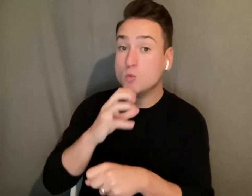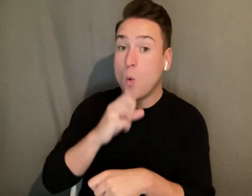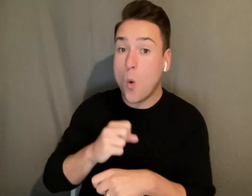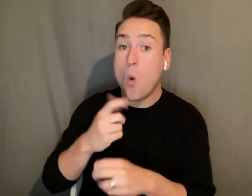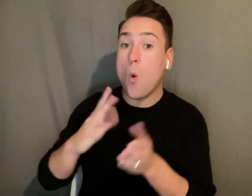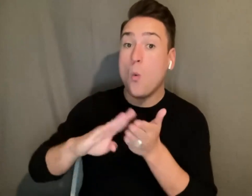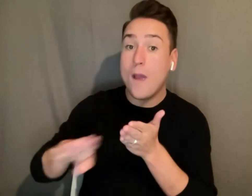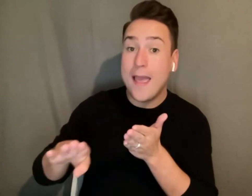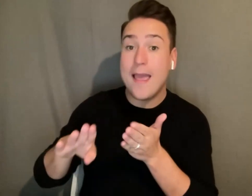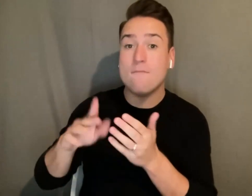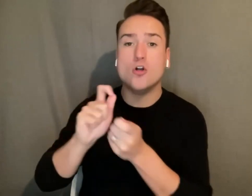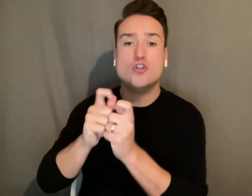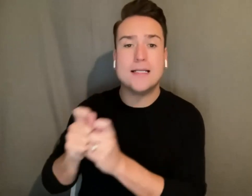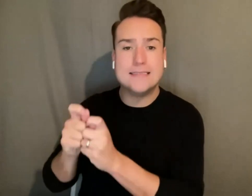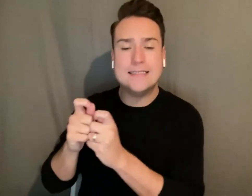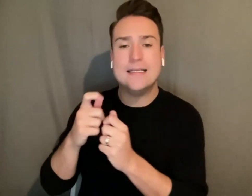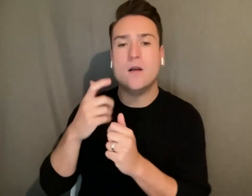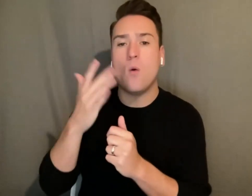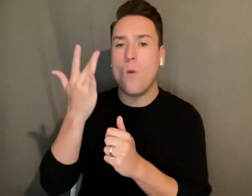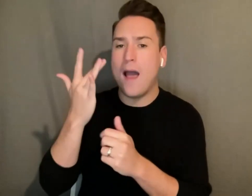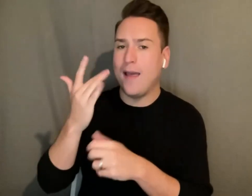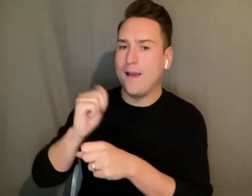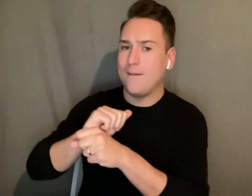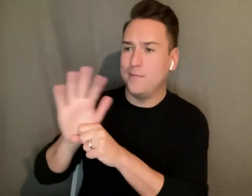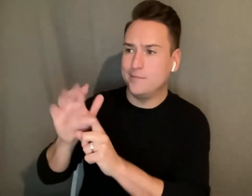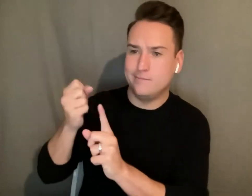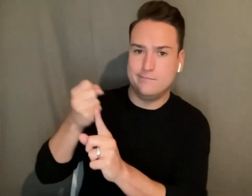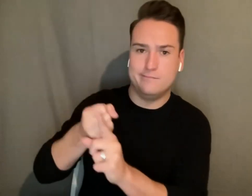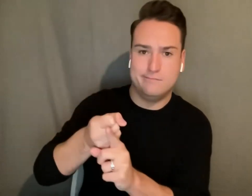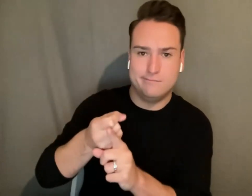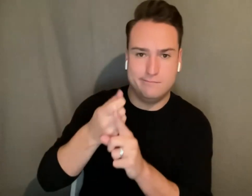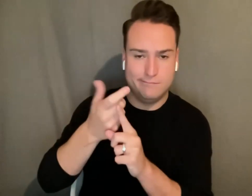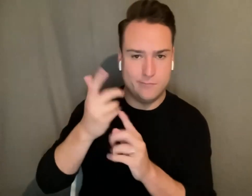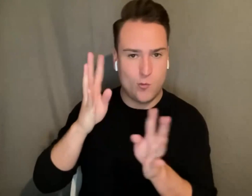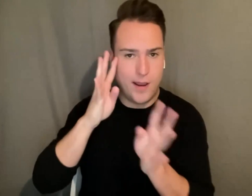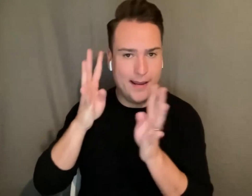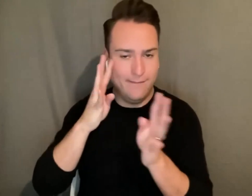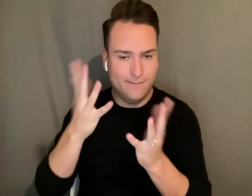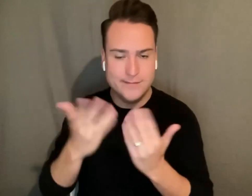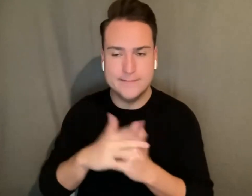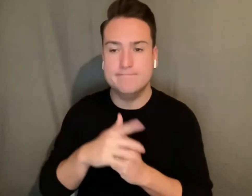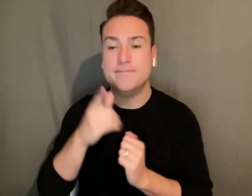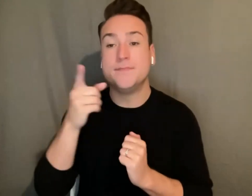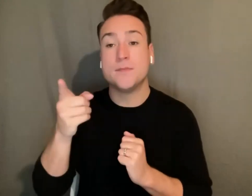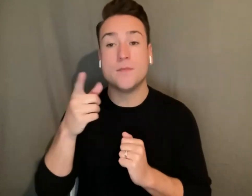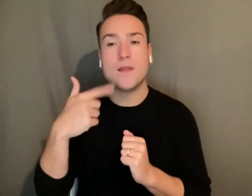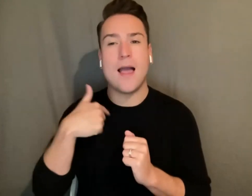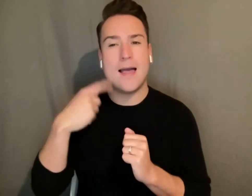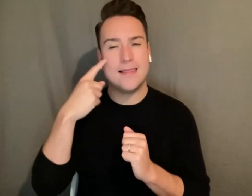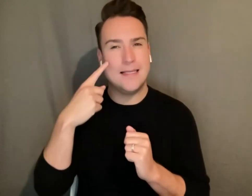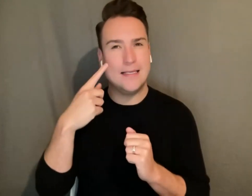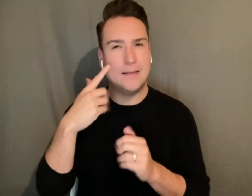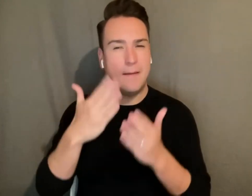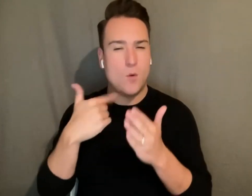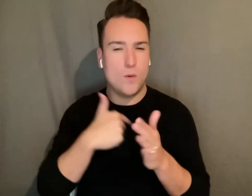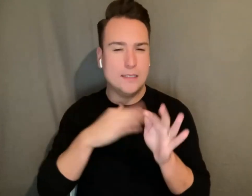pandemic disrupting creative trajectories? And um I think we might have misrepresented that. I would say